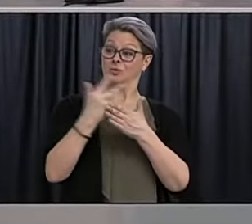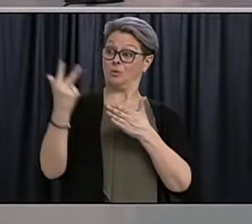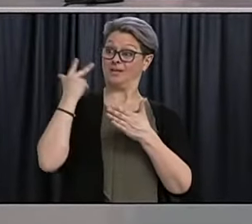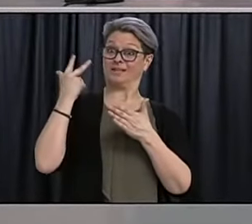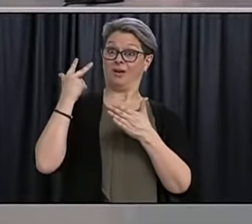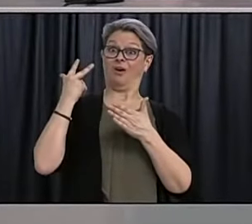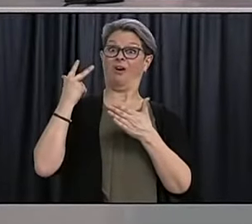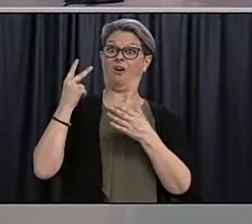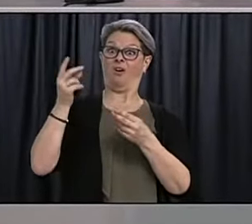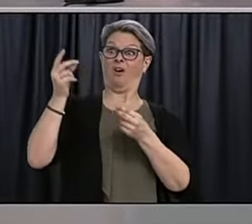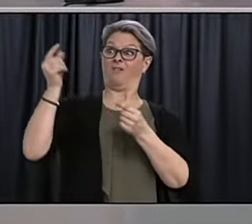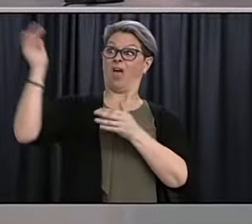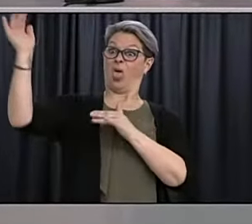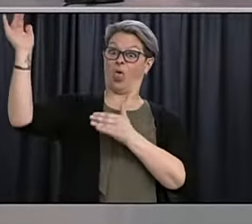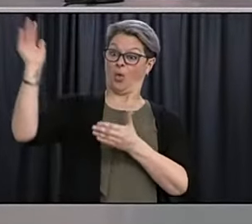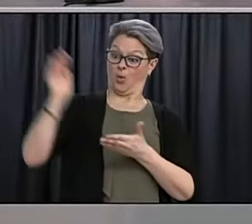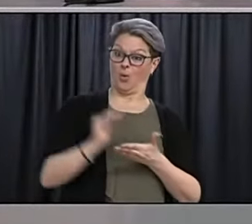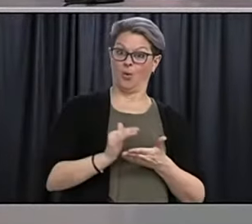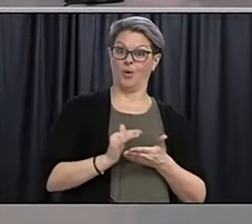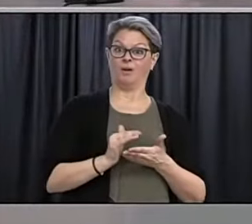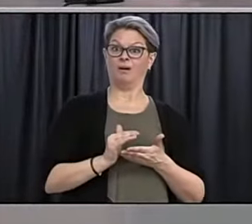where there's only one new case in a day?